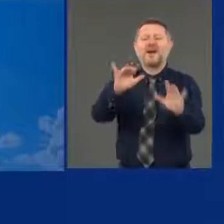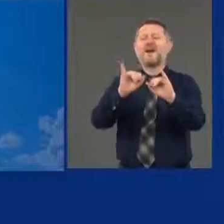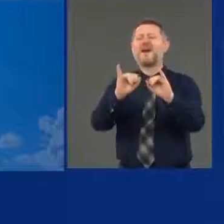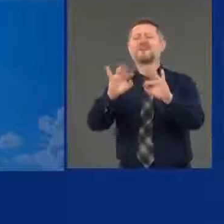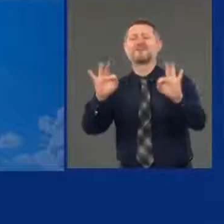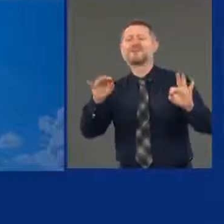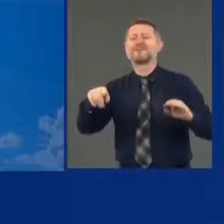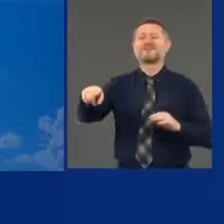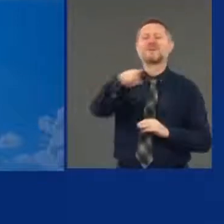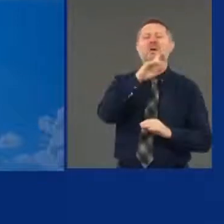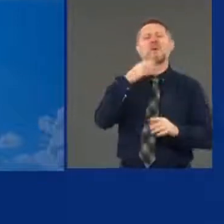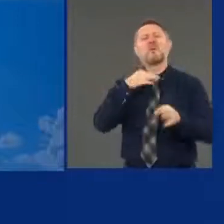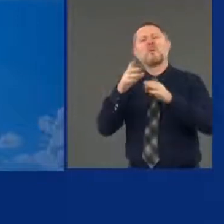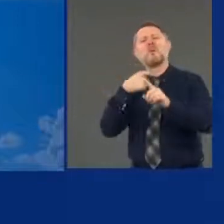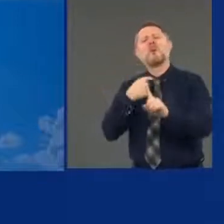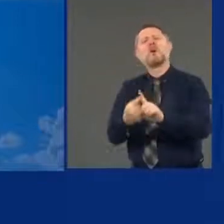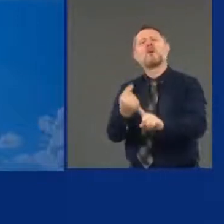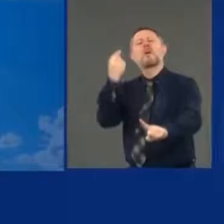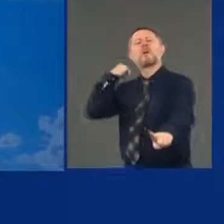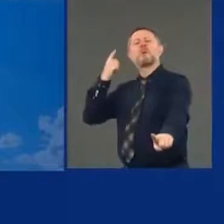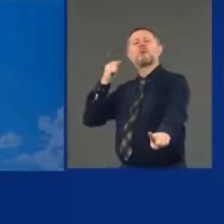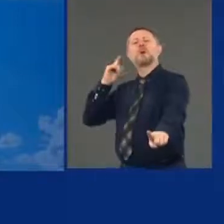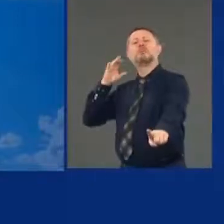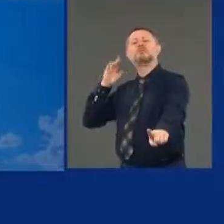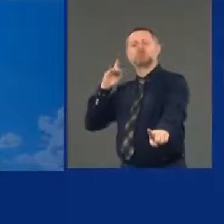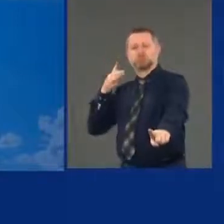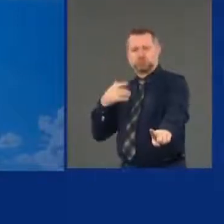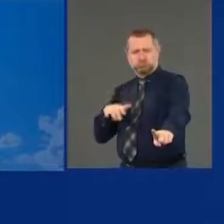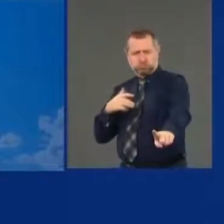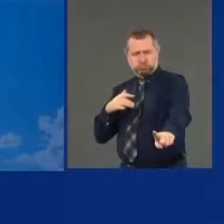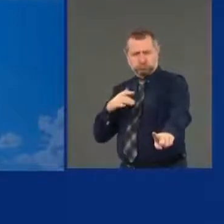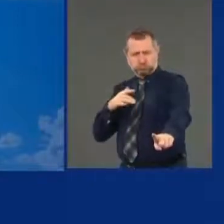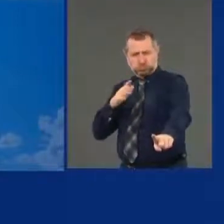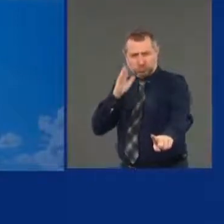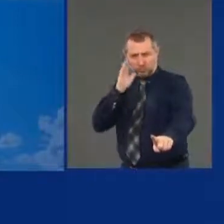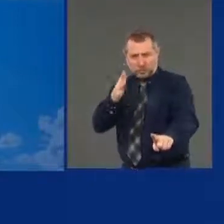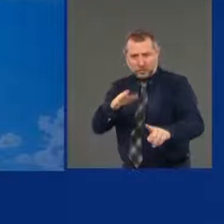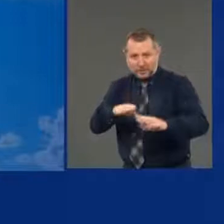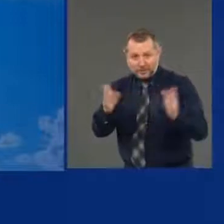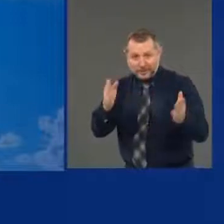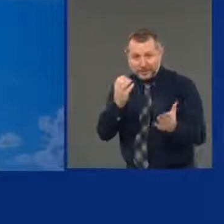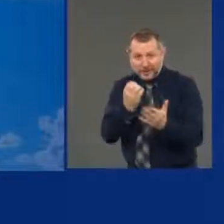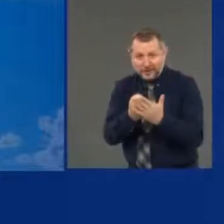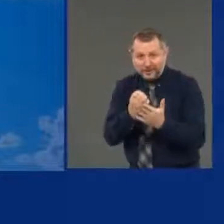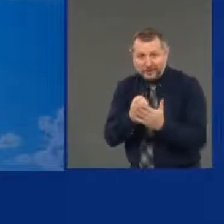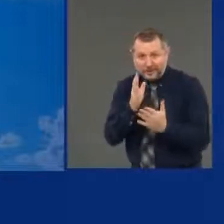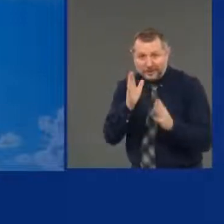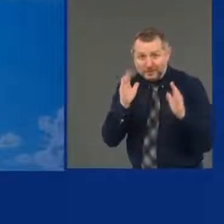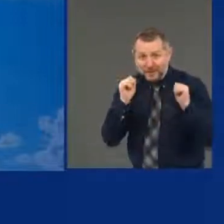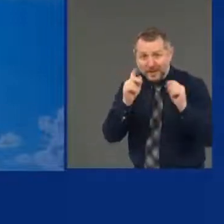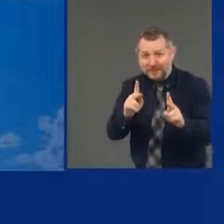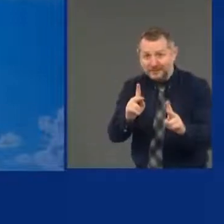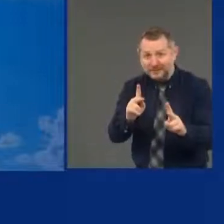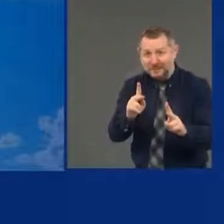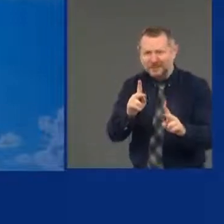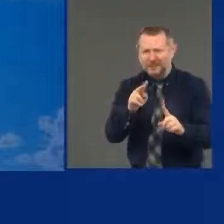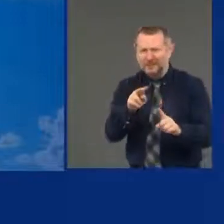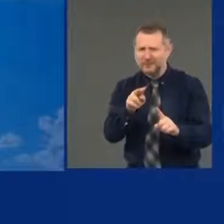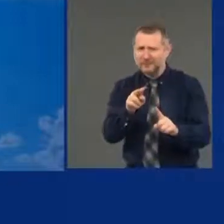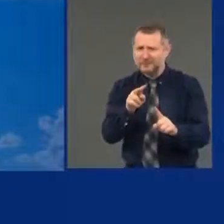we would be reopening, I would say that would be the best scenario.